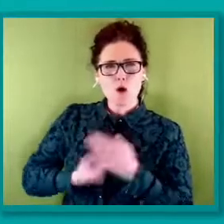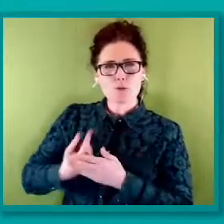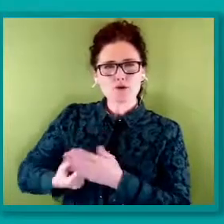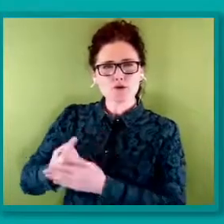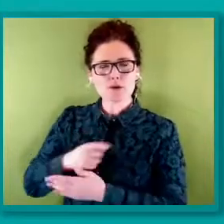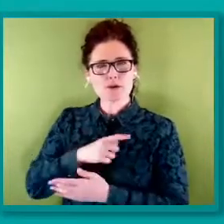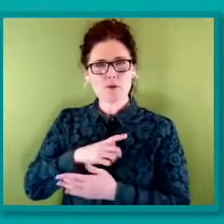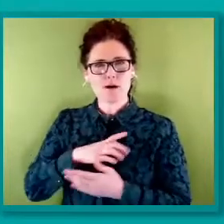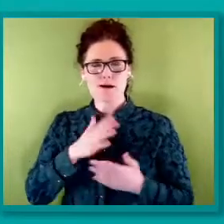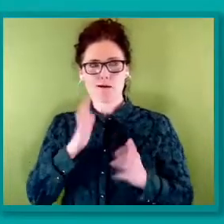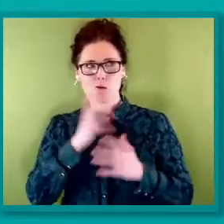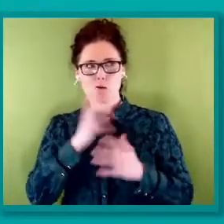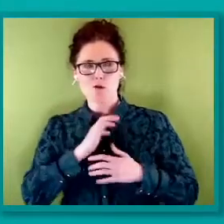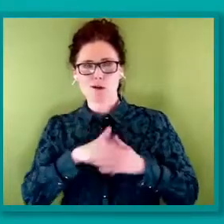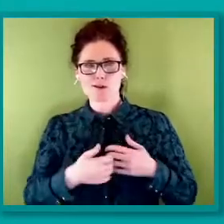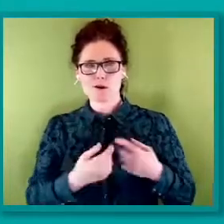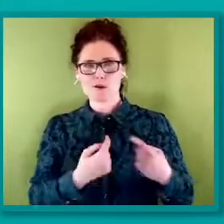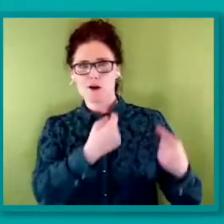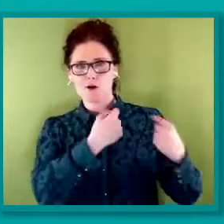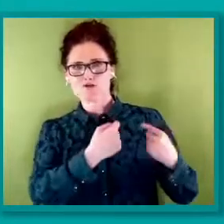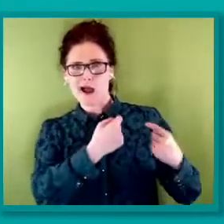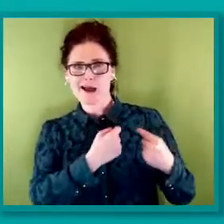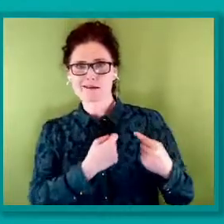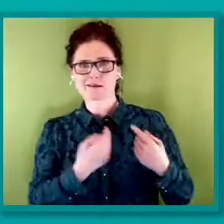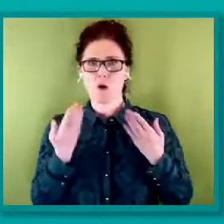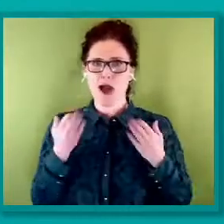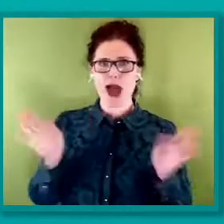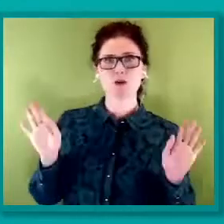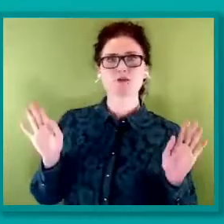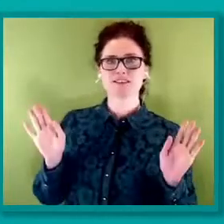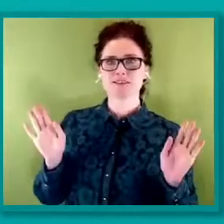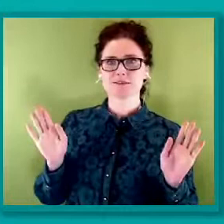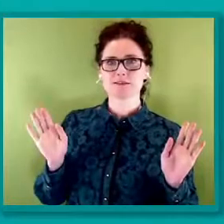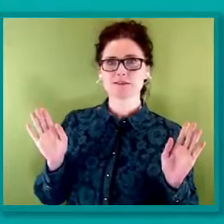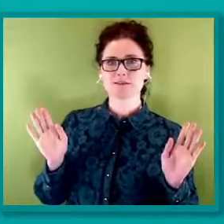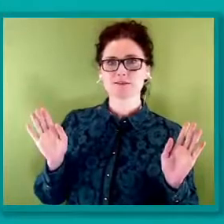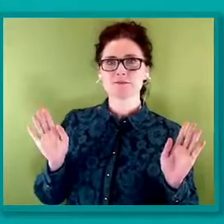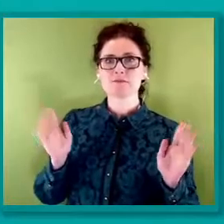or being read as non-binary.